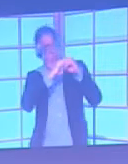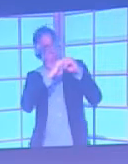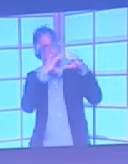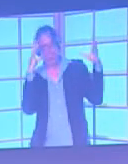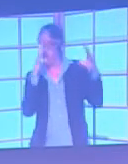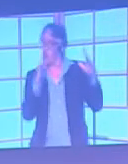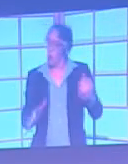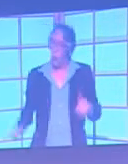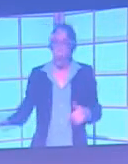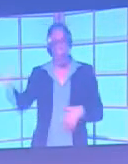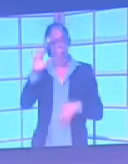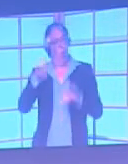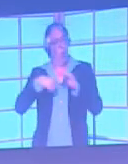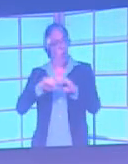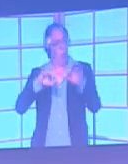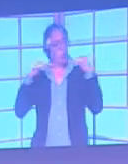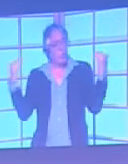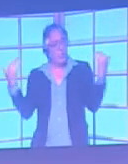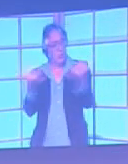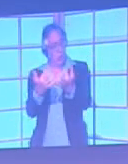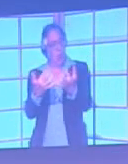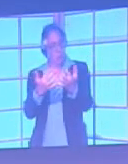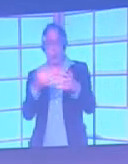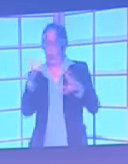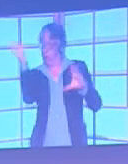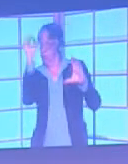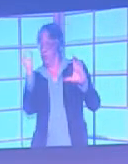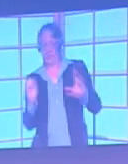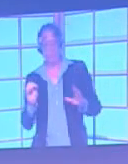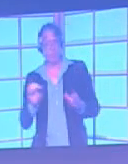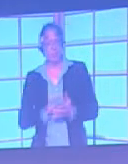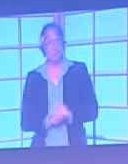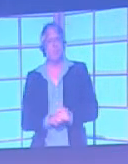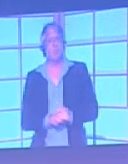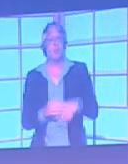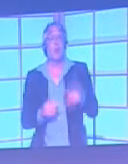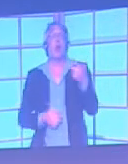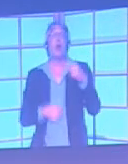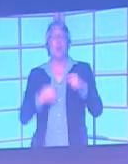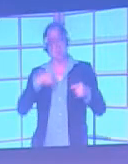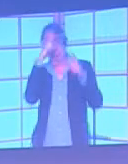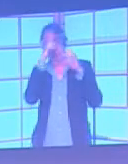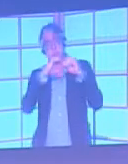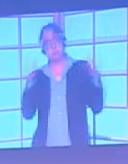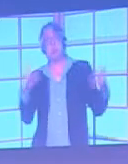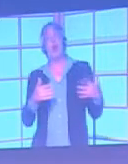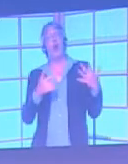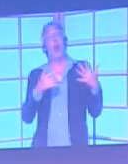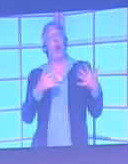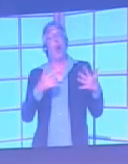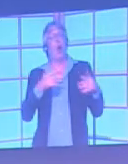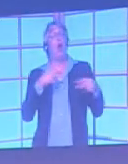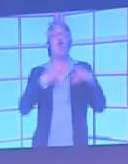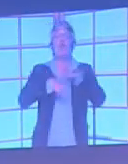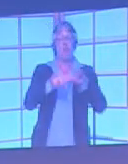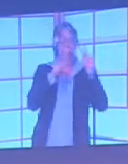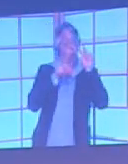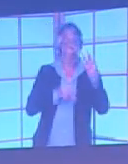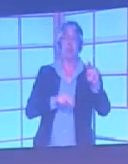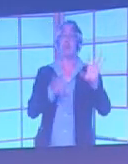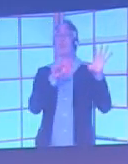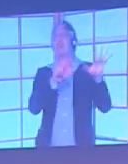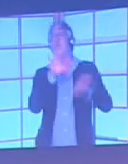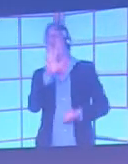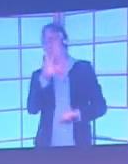because I've taken the figures based on 75% male spectators, and because 1 in 12